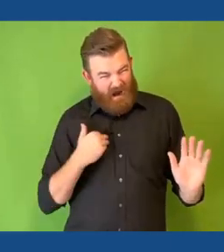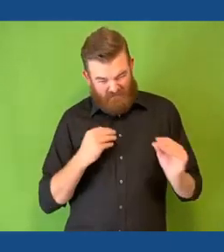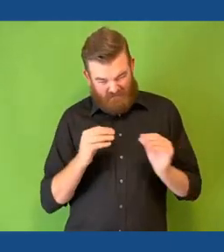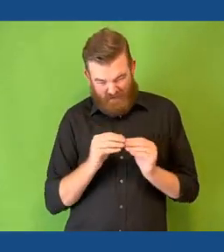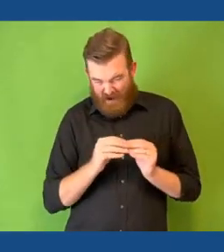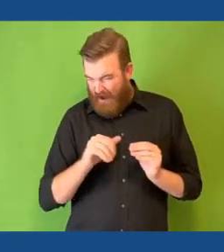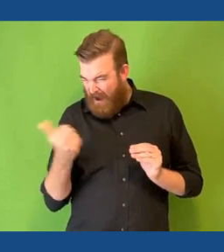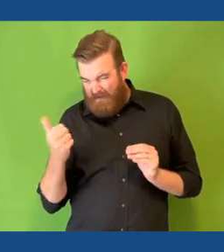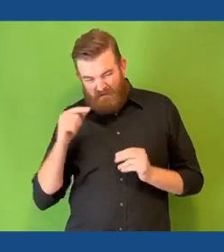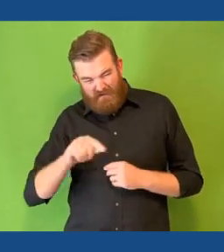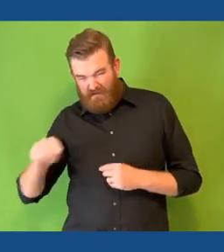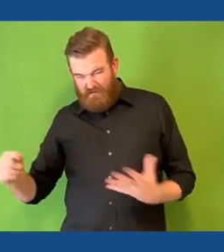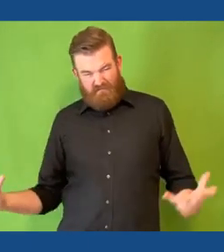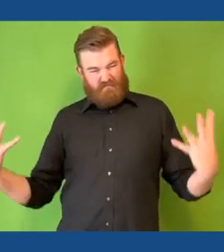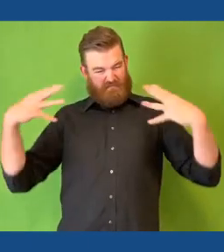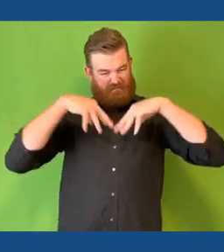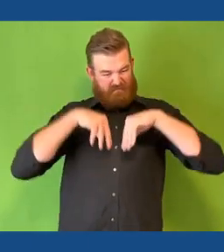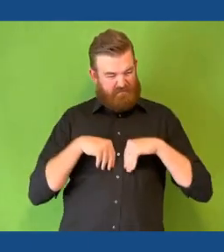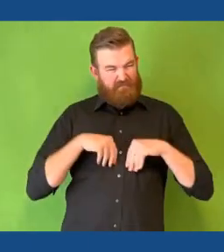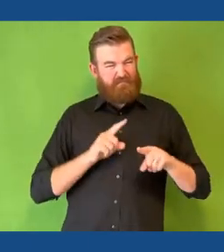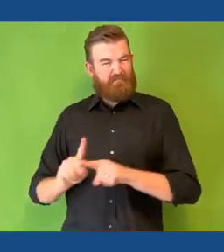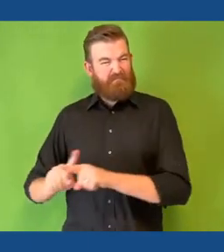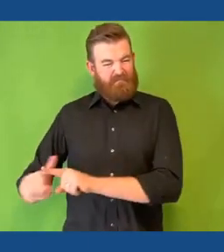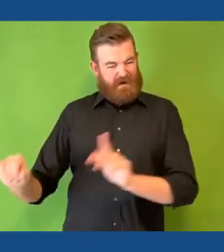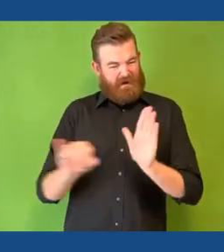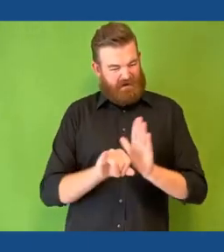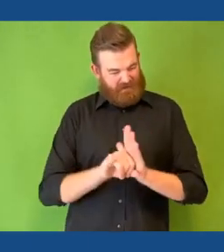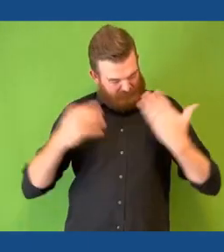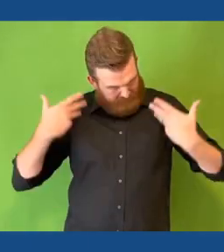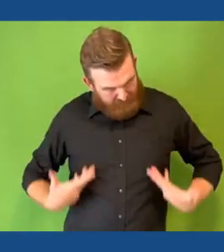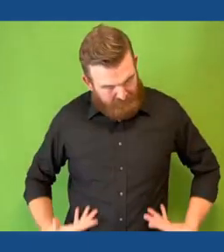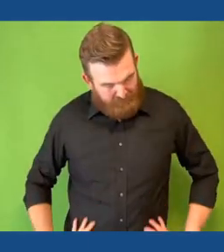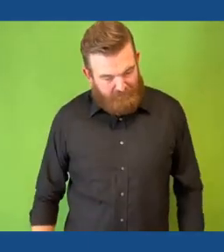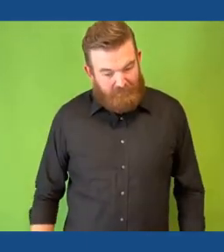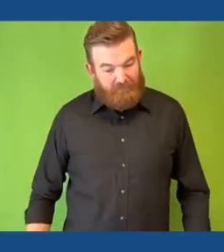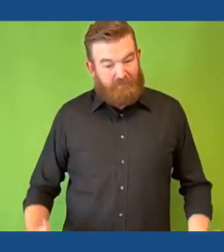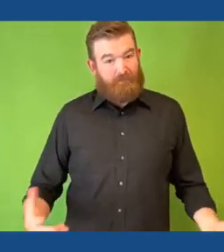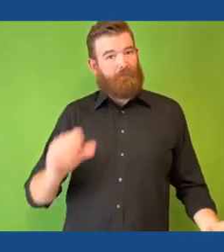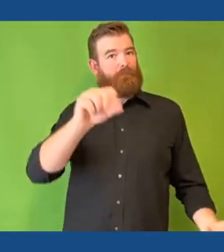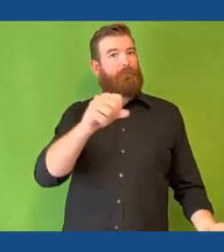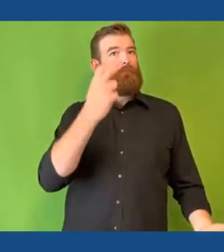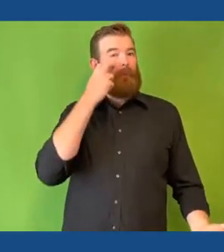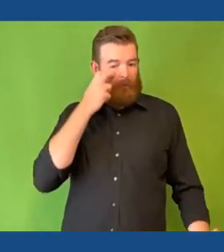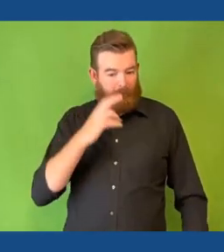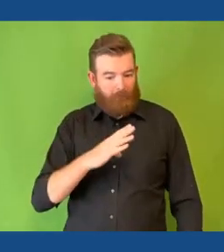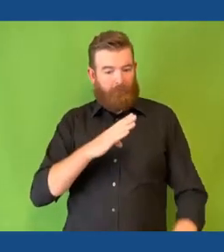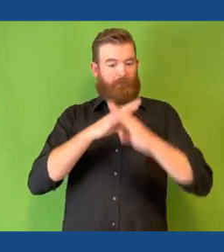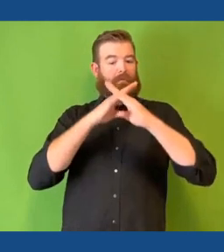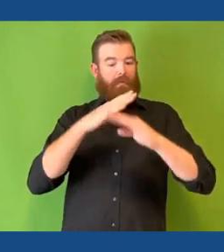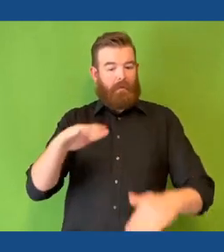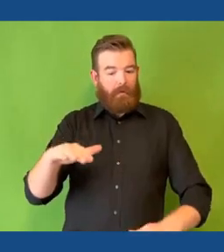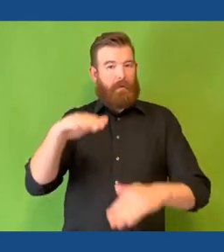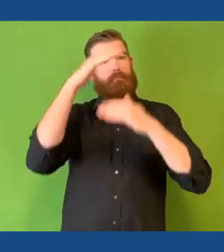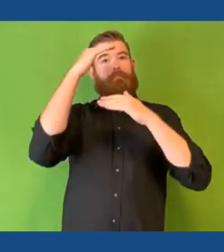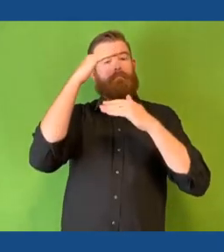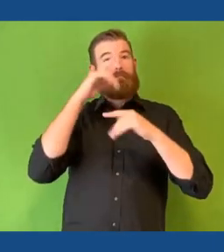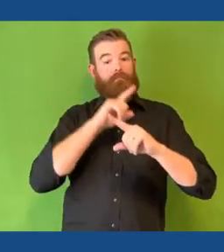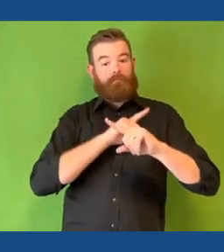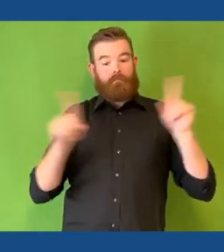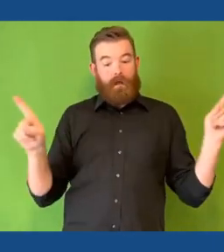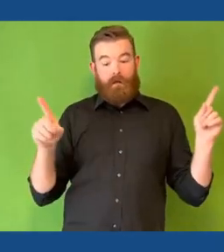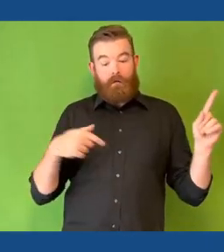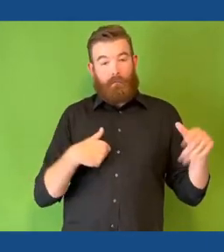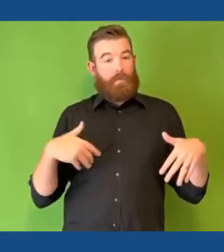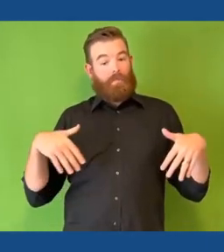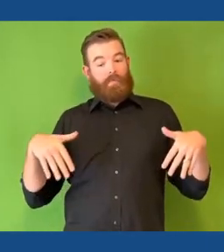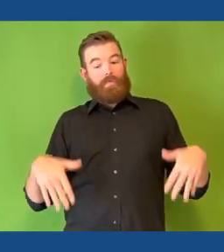is among many other characteristics I possess. While it presents limitations, it's